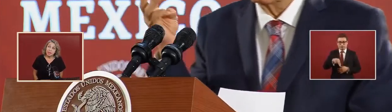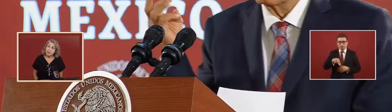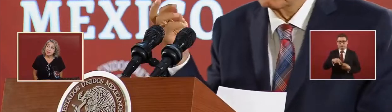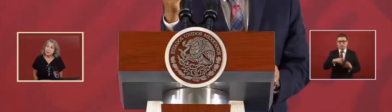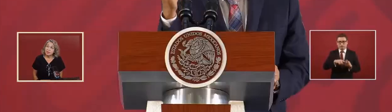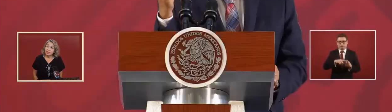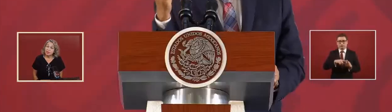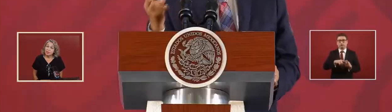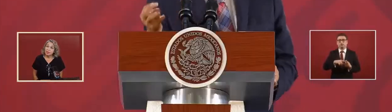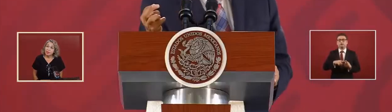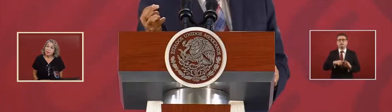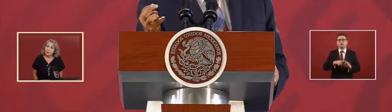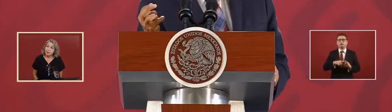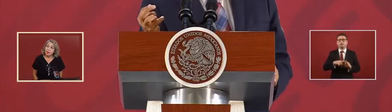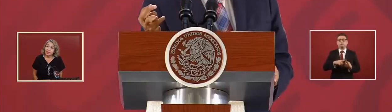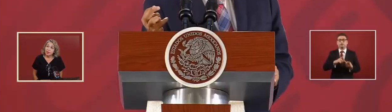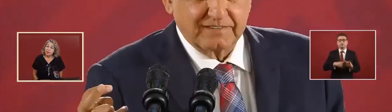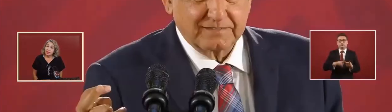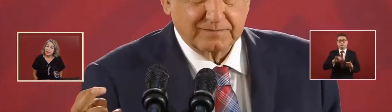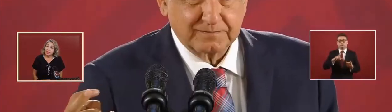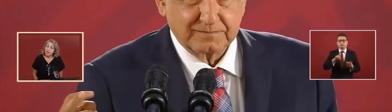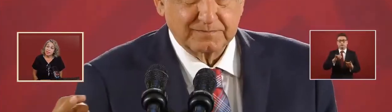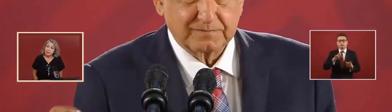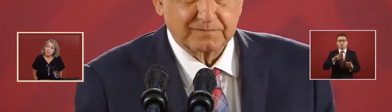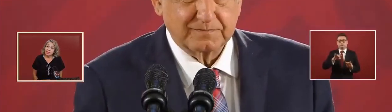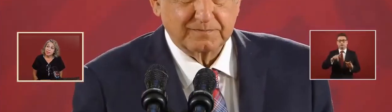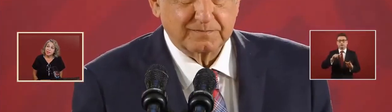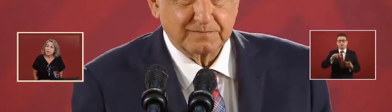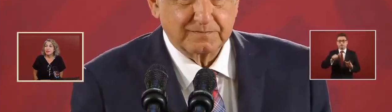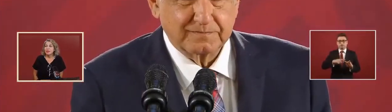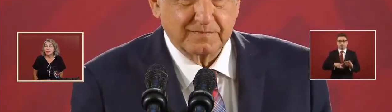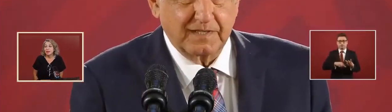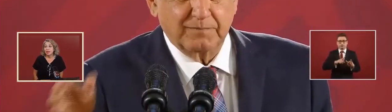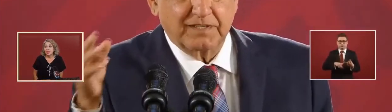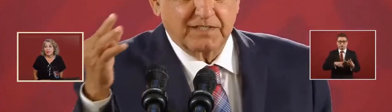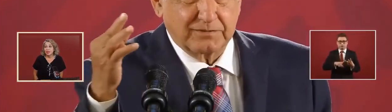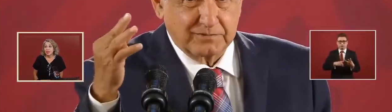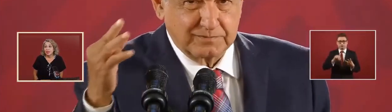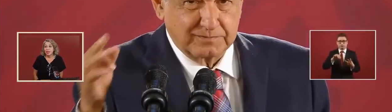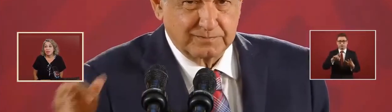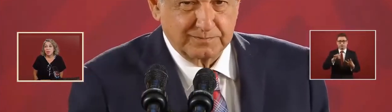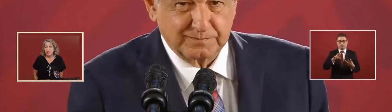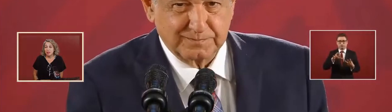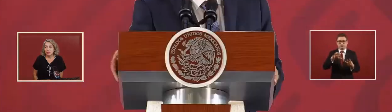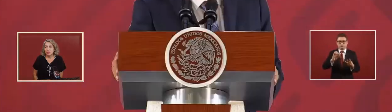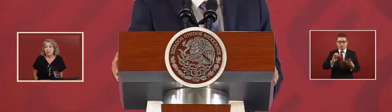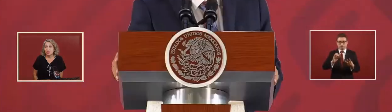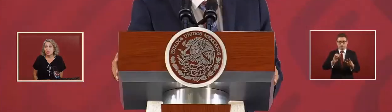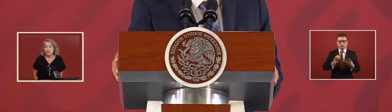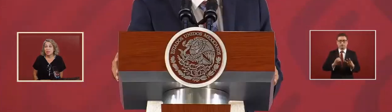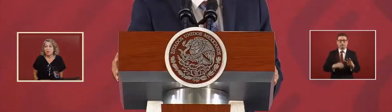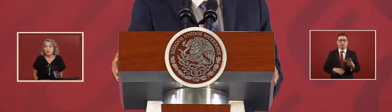Cadereyta and Madero and